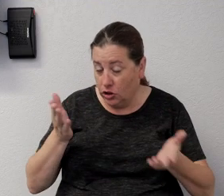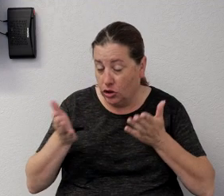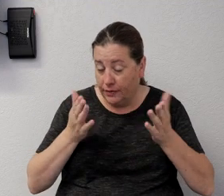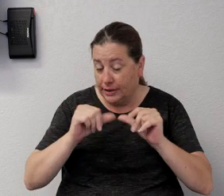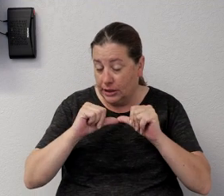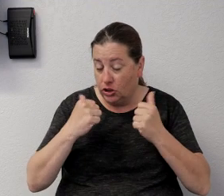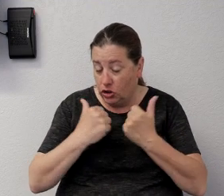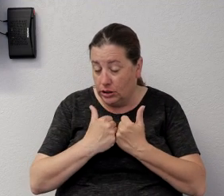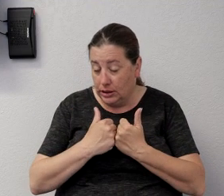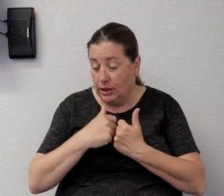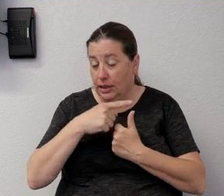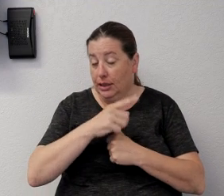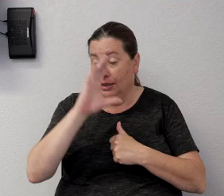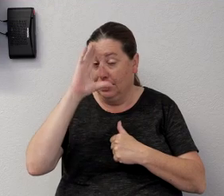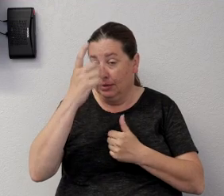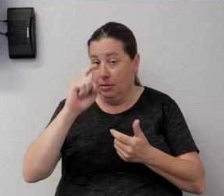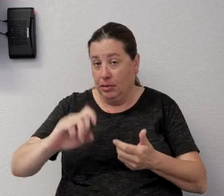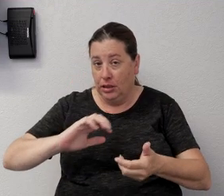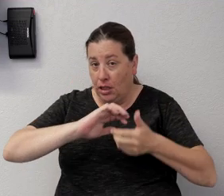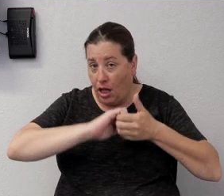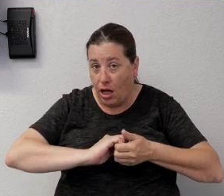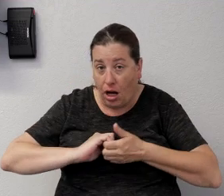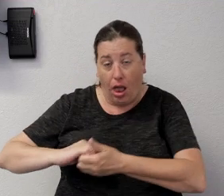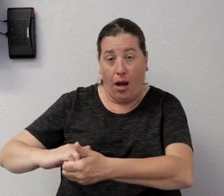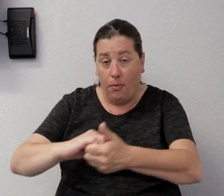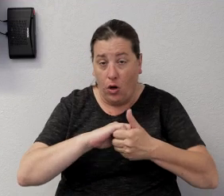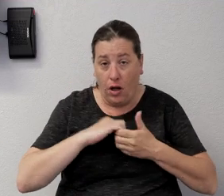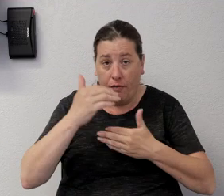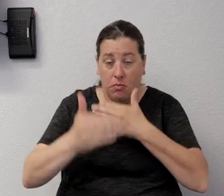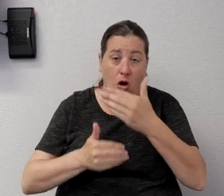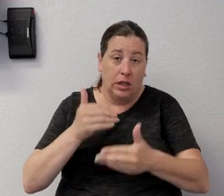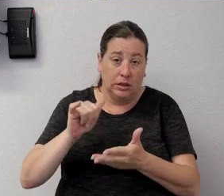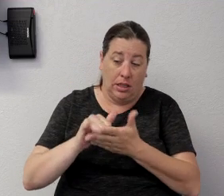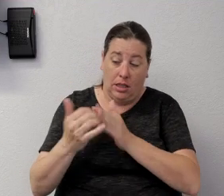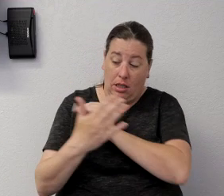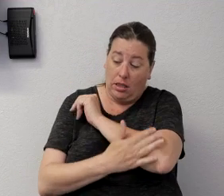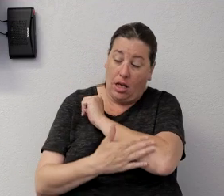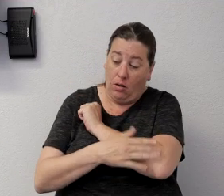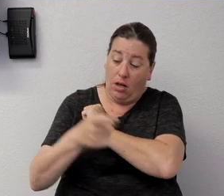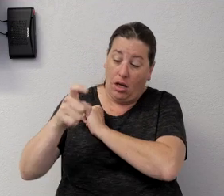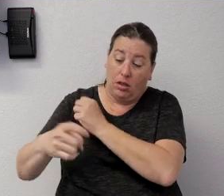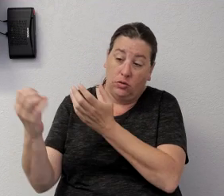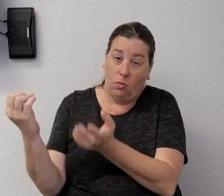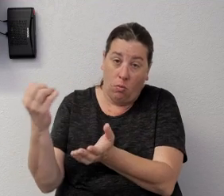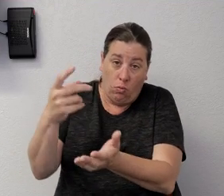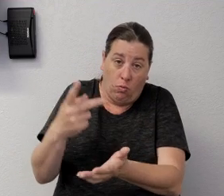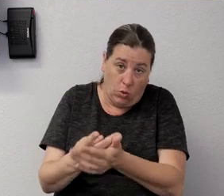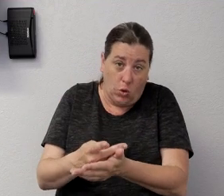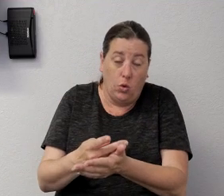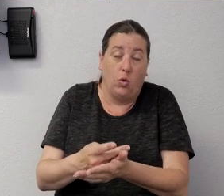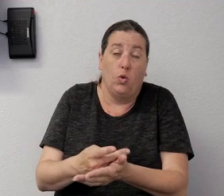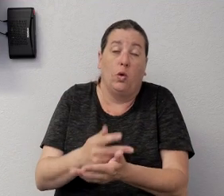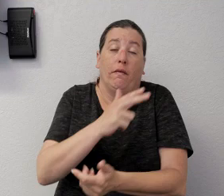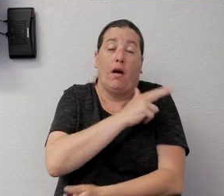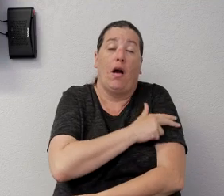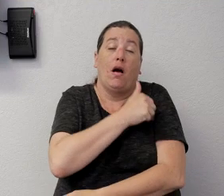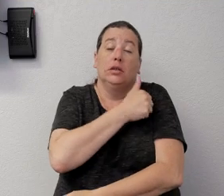has to be a collaborative process, and that the county has to approve a hospital beginning